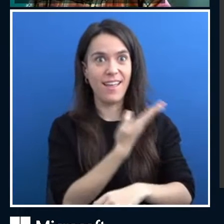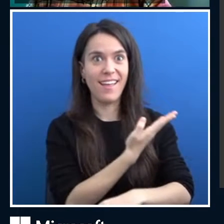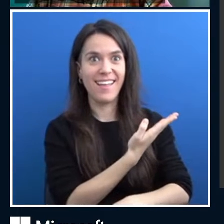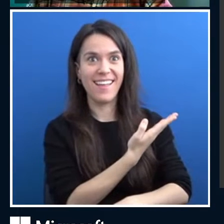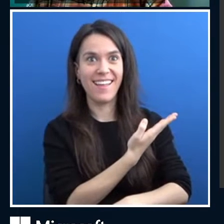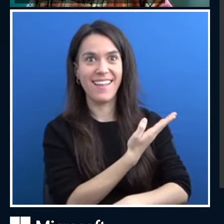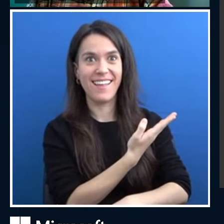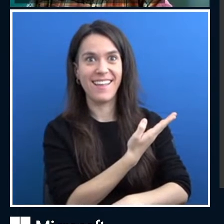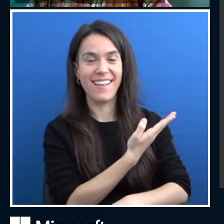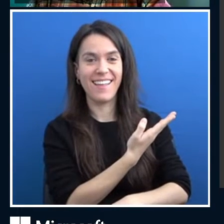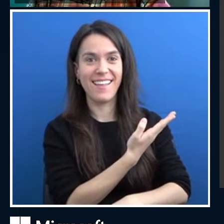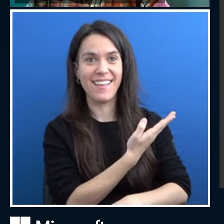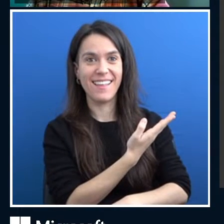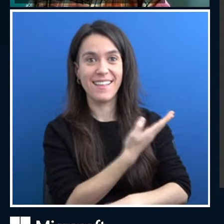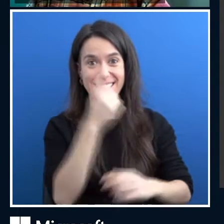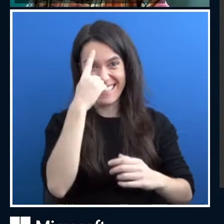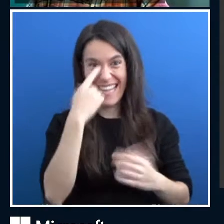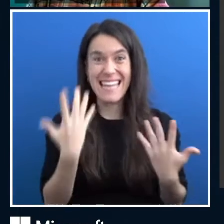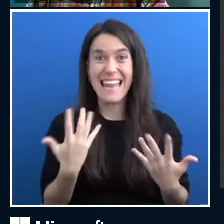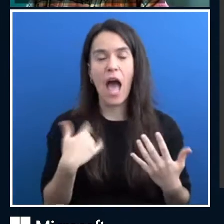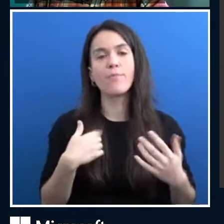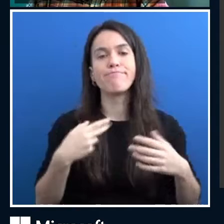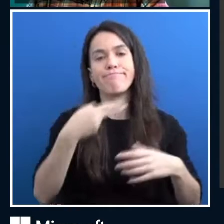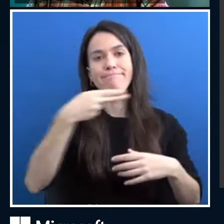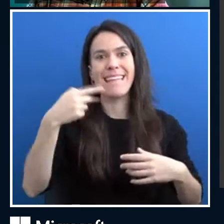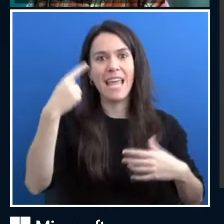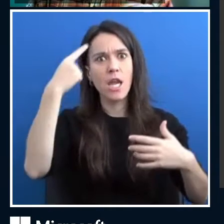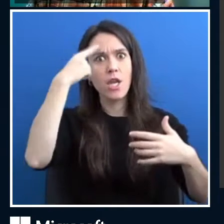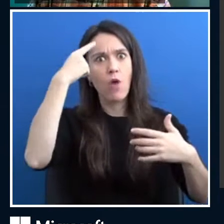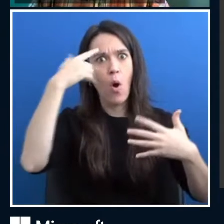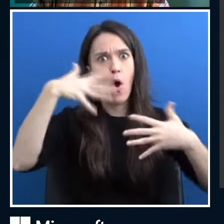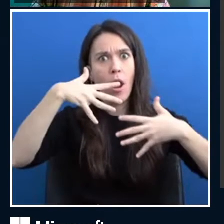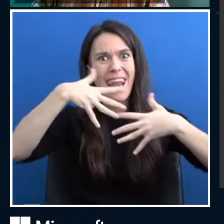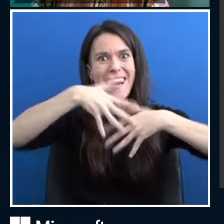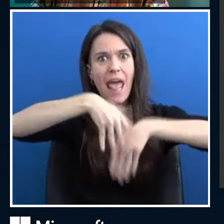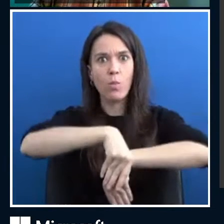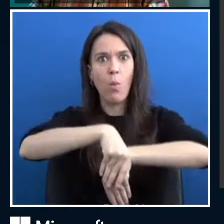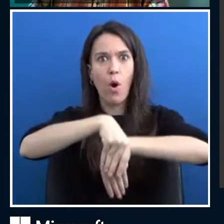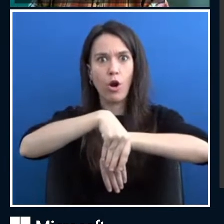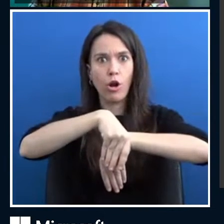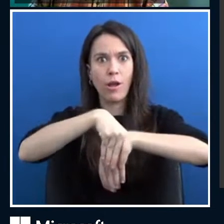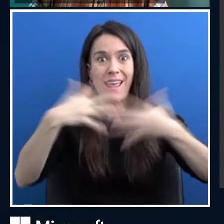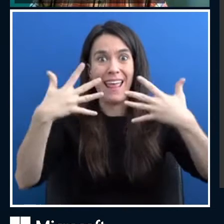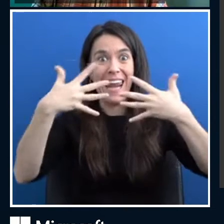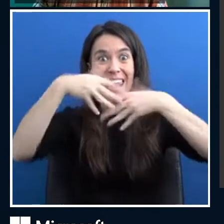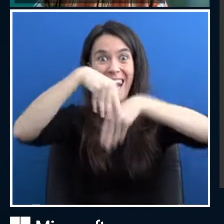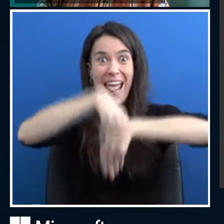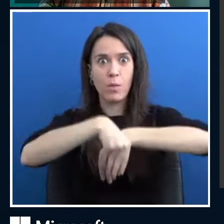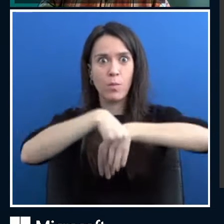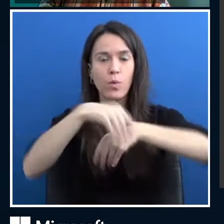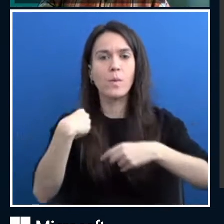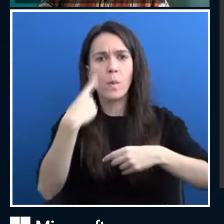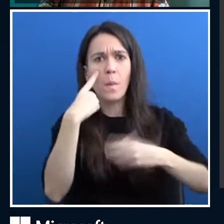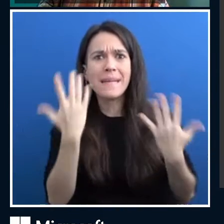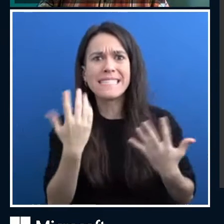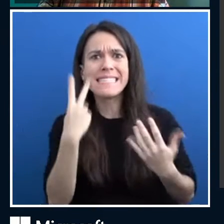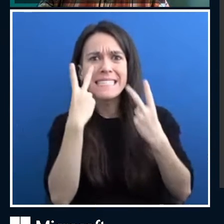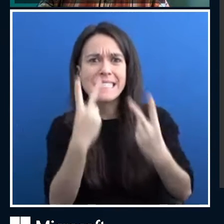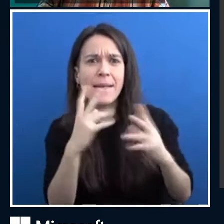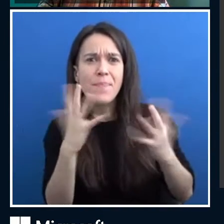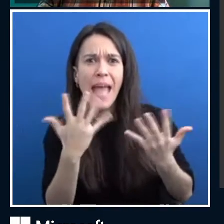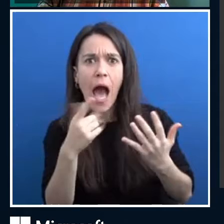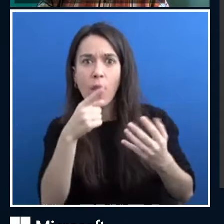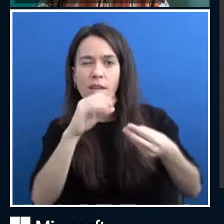neural networks, in most cases, and connectionism was this idea that we have to approach these problems from a very different